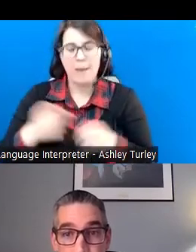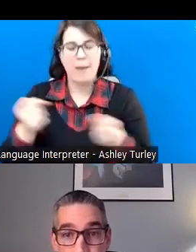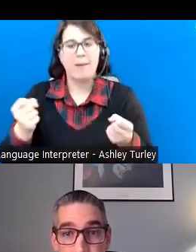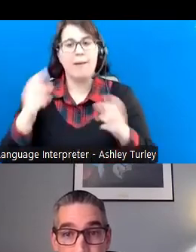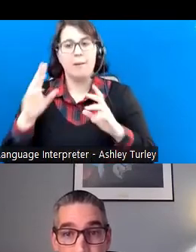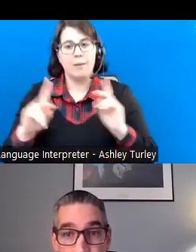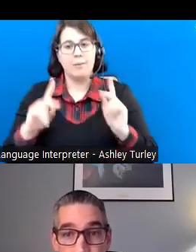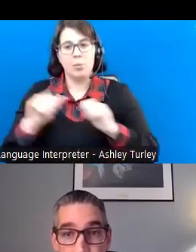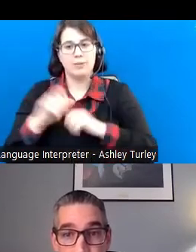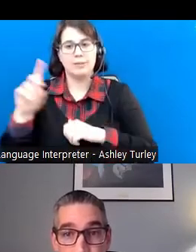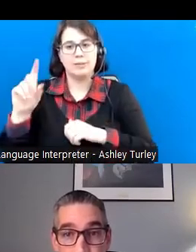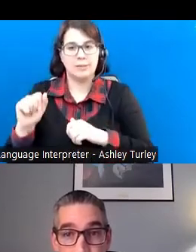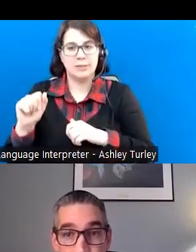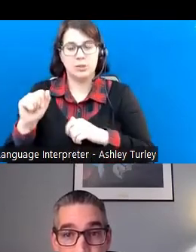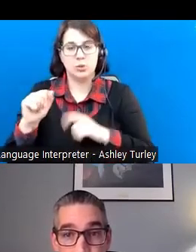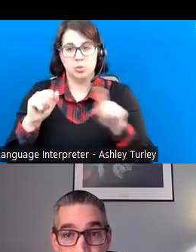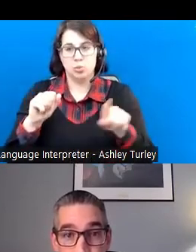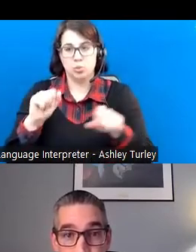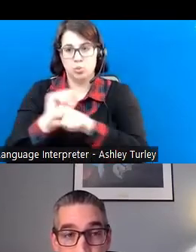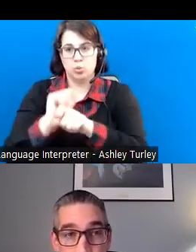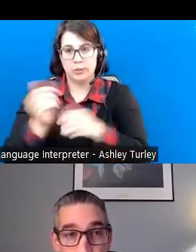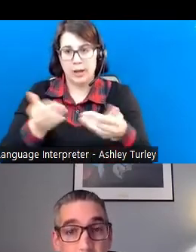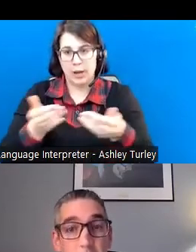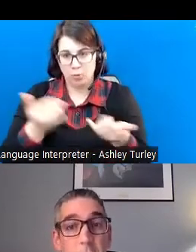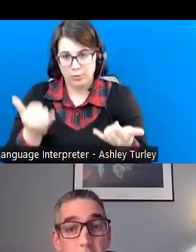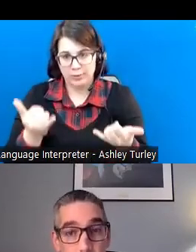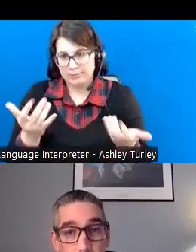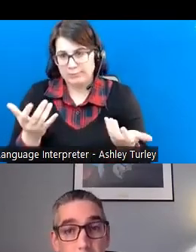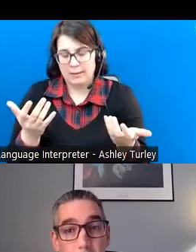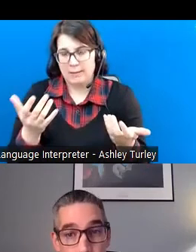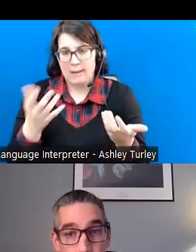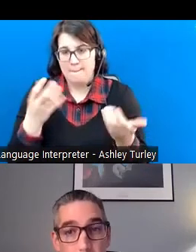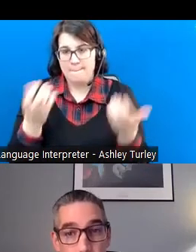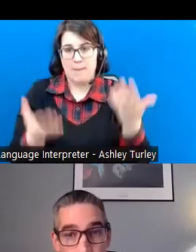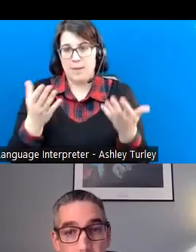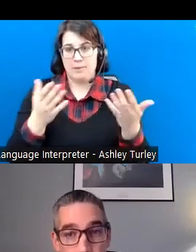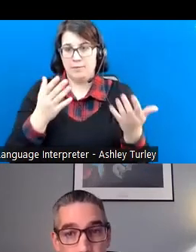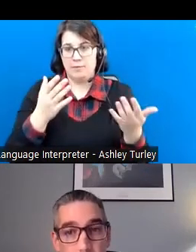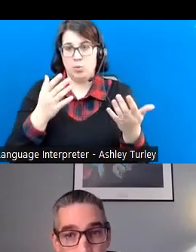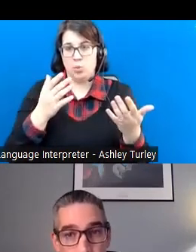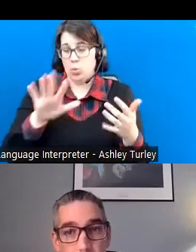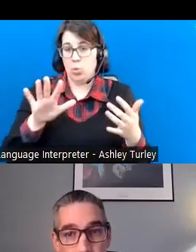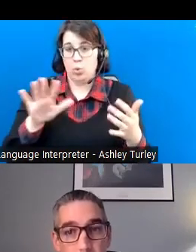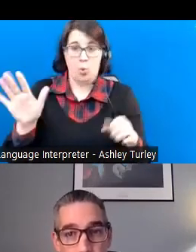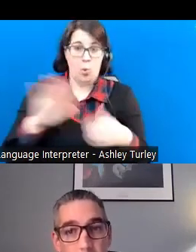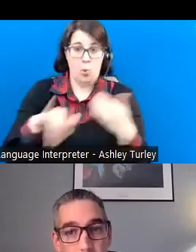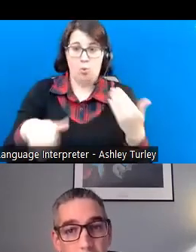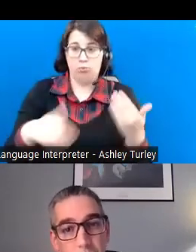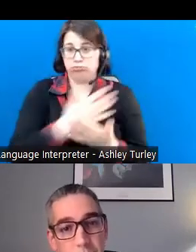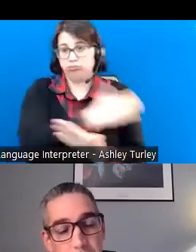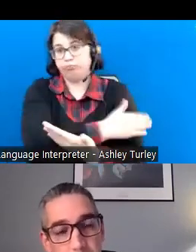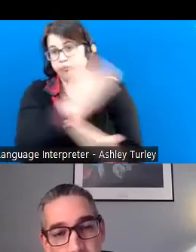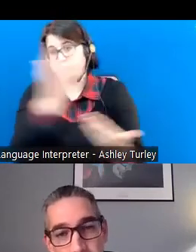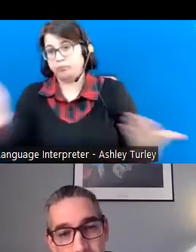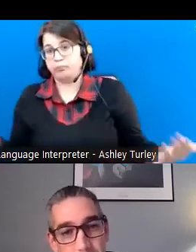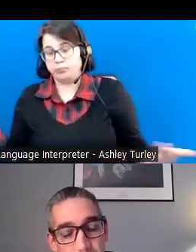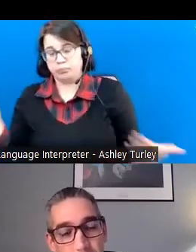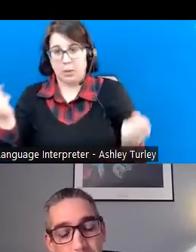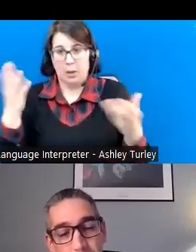with disabilities are you all employing, and maybe even over the lifespan of the organization? Just curious.